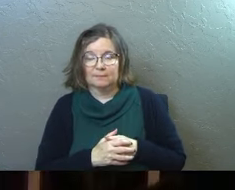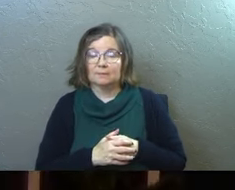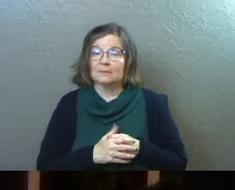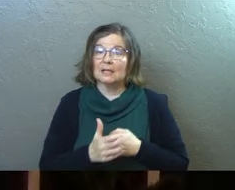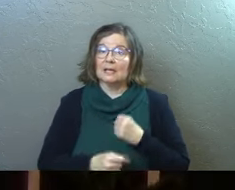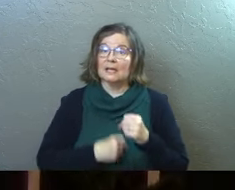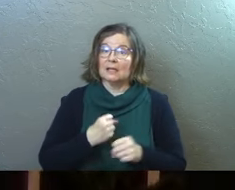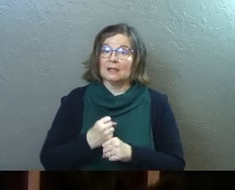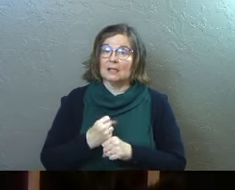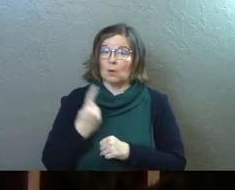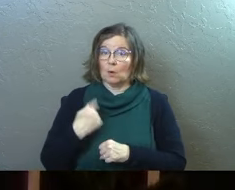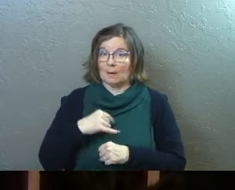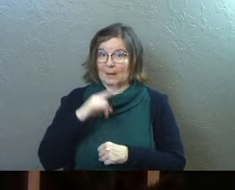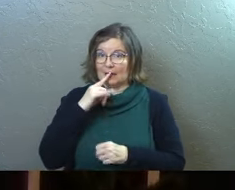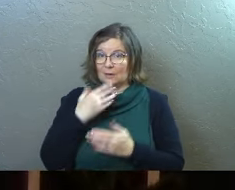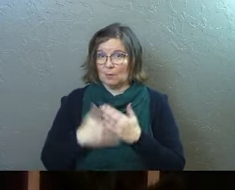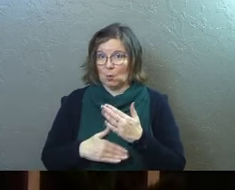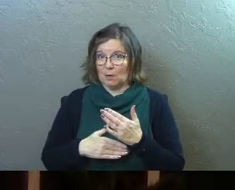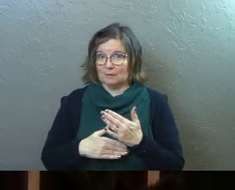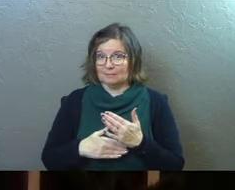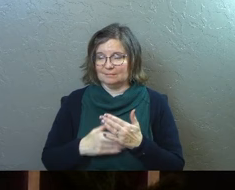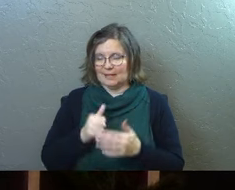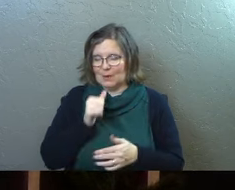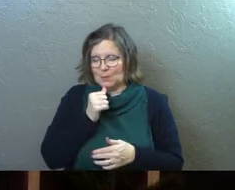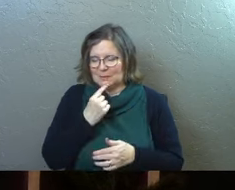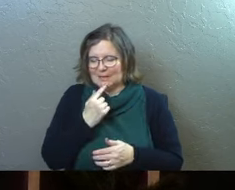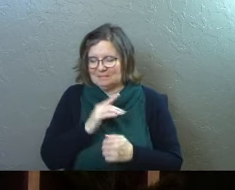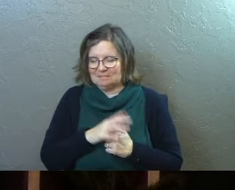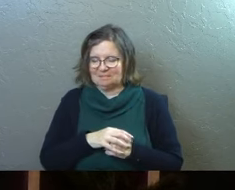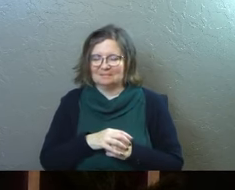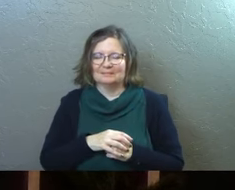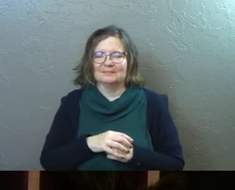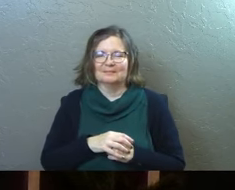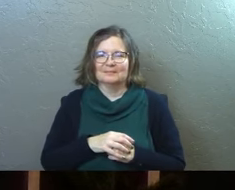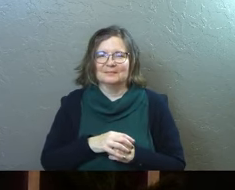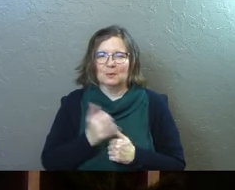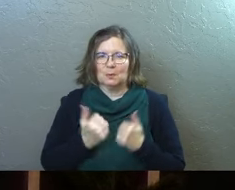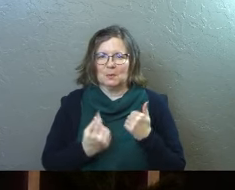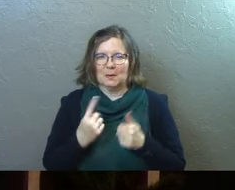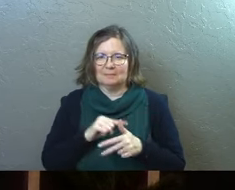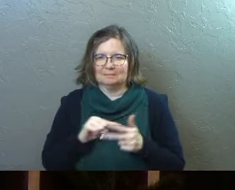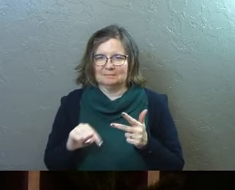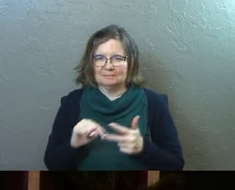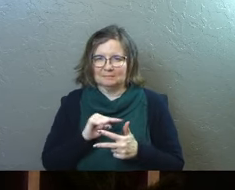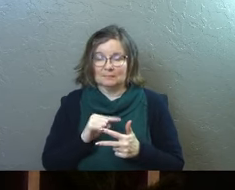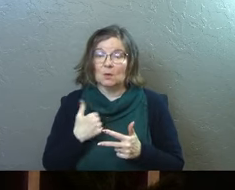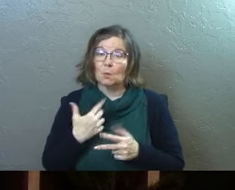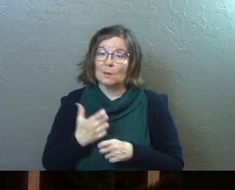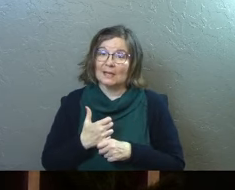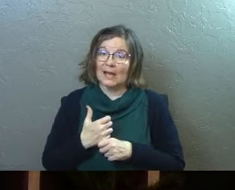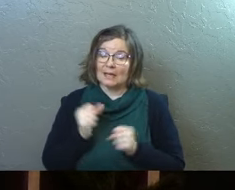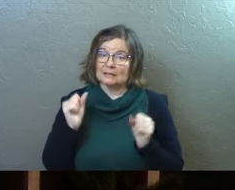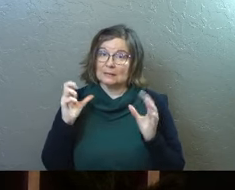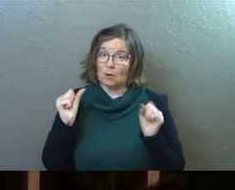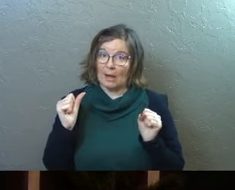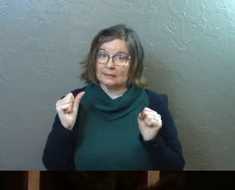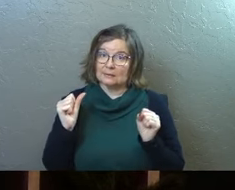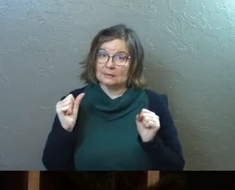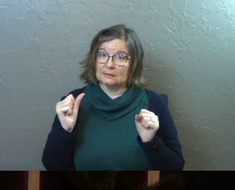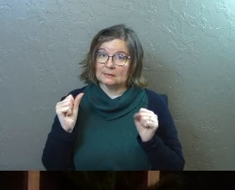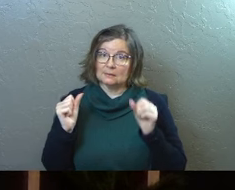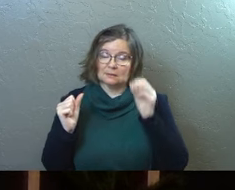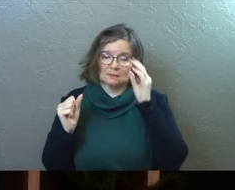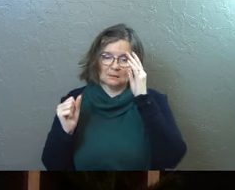The year one of my kids was born, and I won't say, but we got kind of surprised